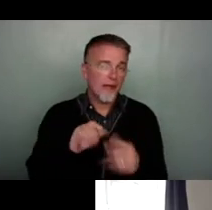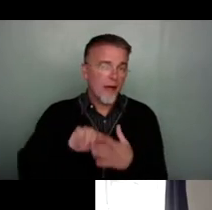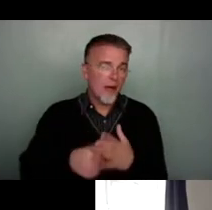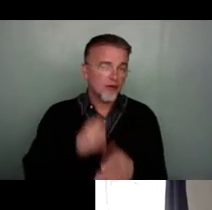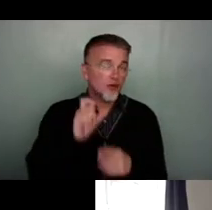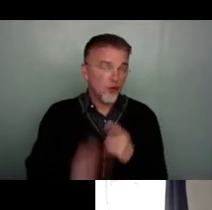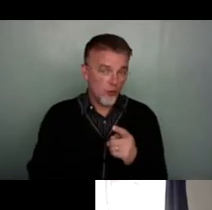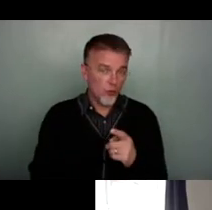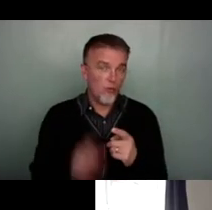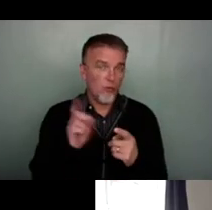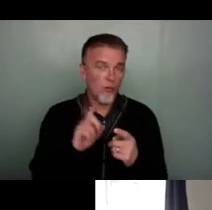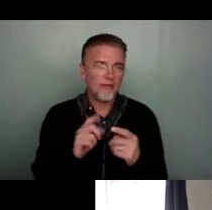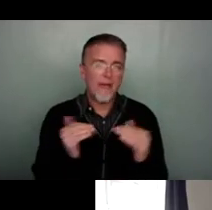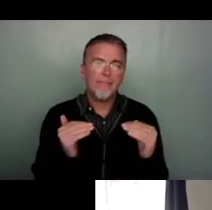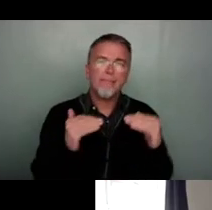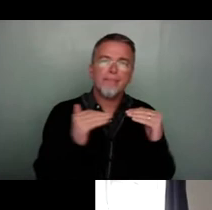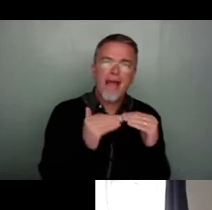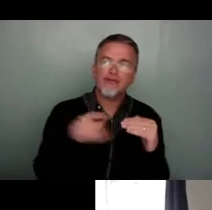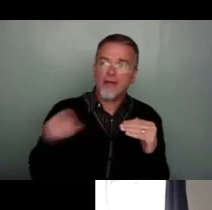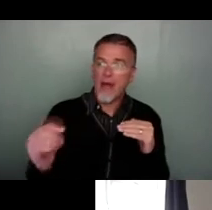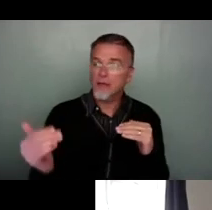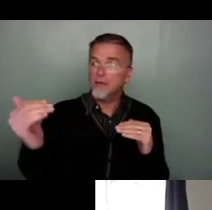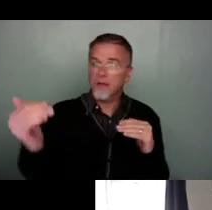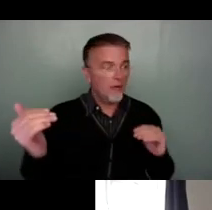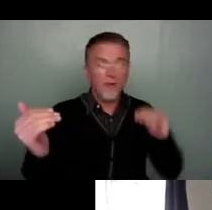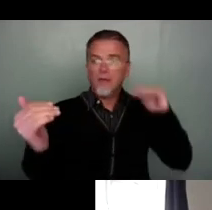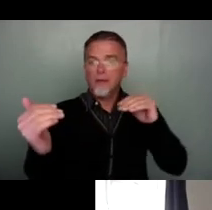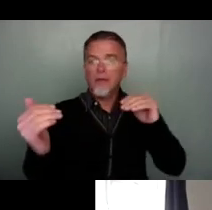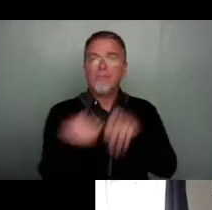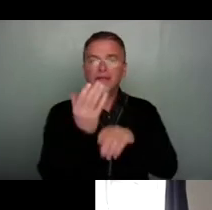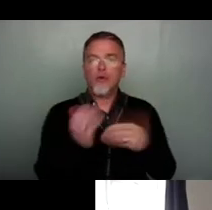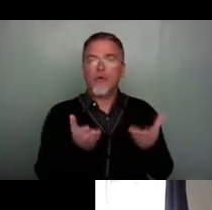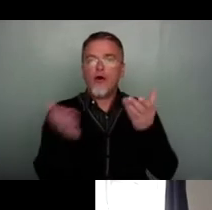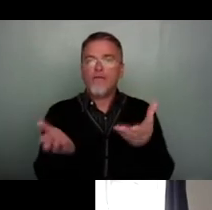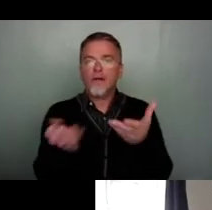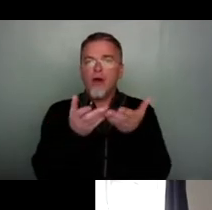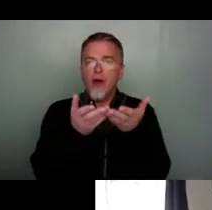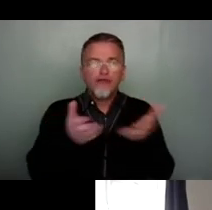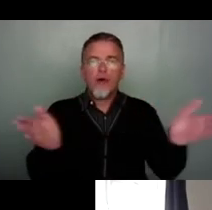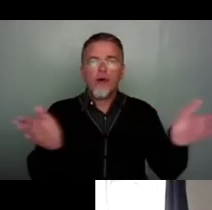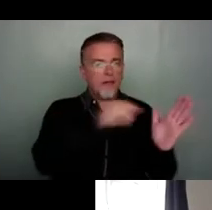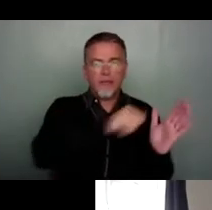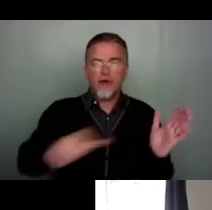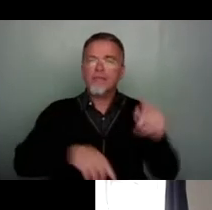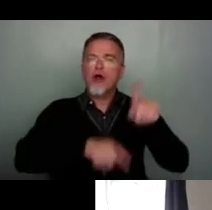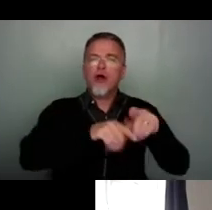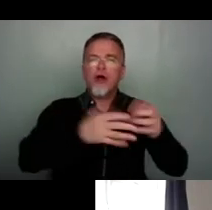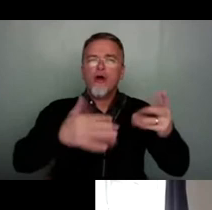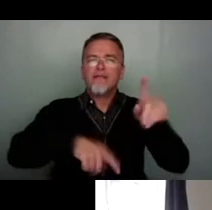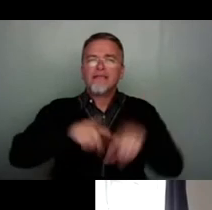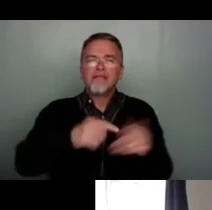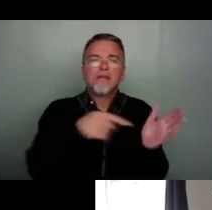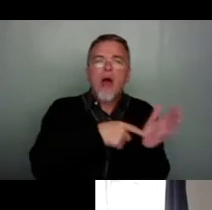was kind of match match that and make sure that we were offering across the program lots of different types of,